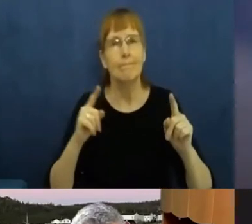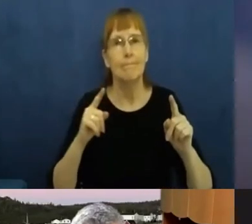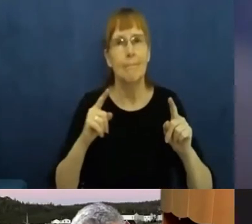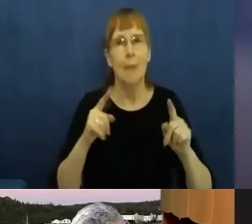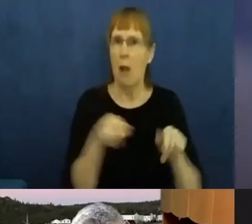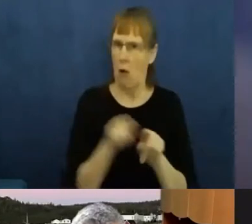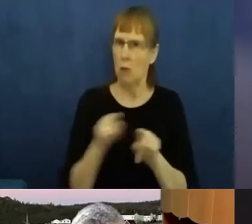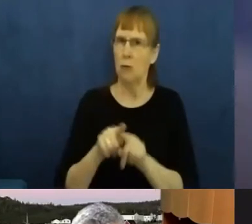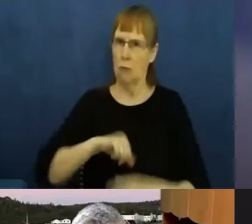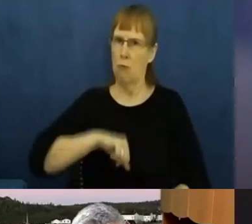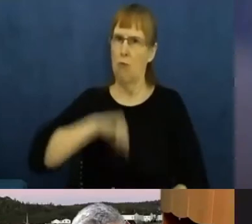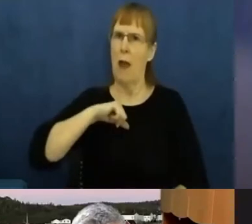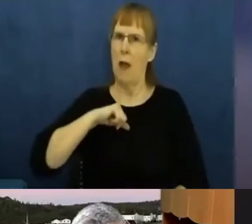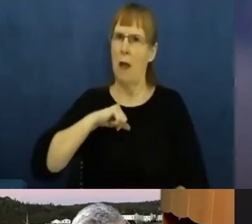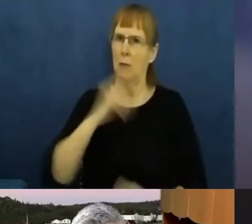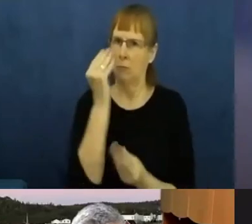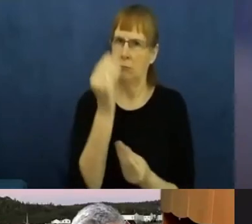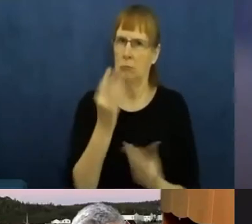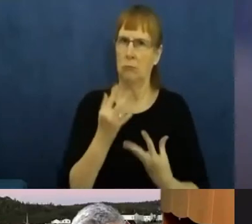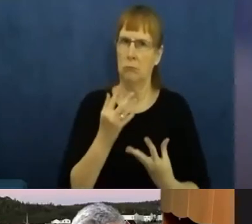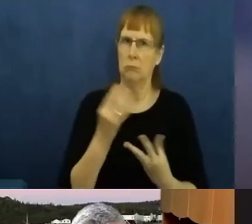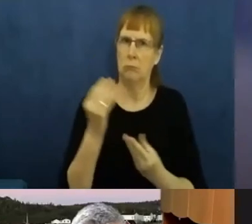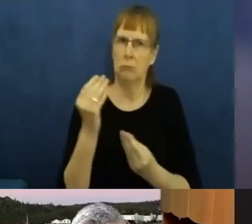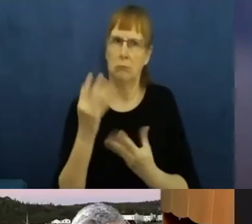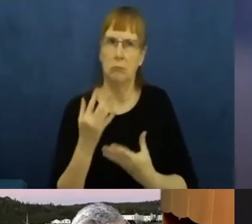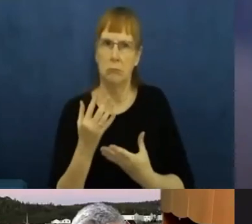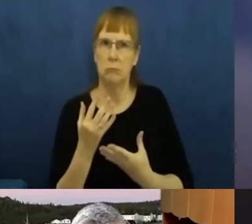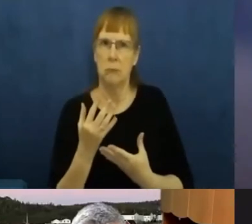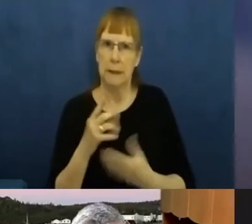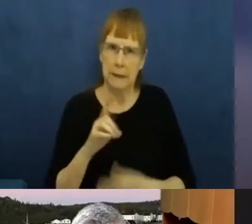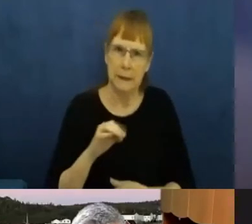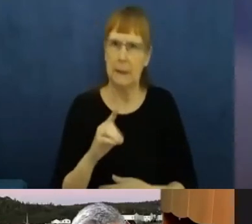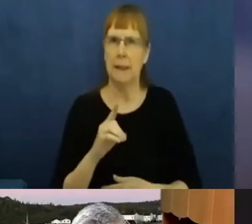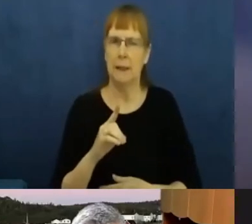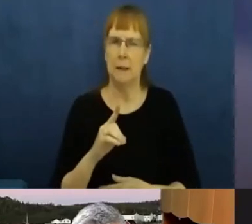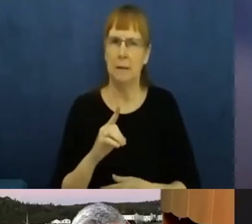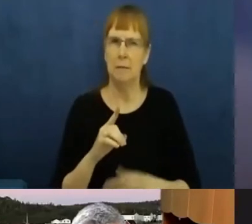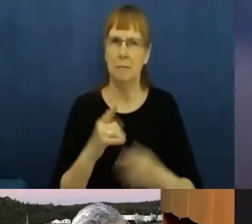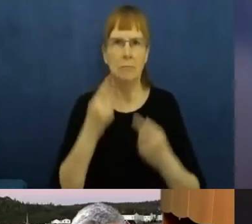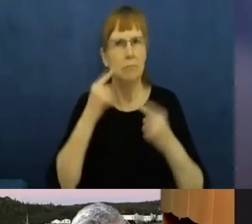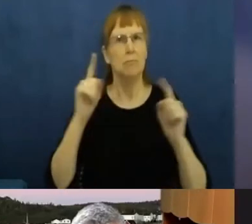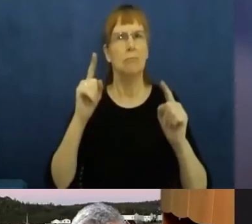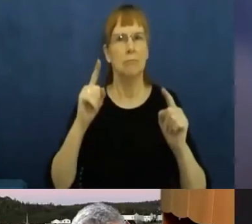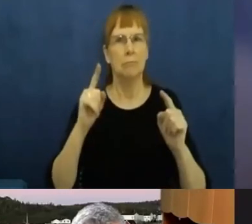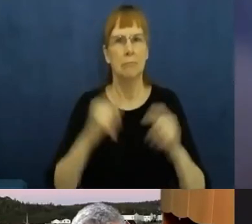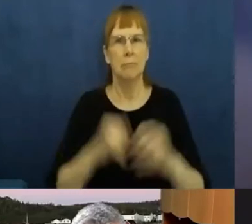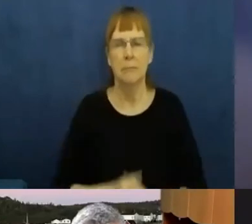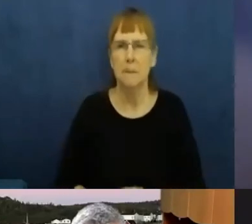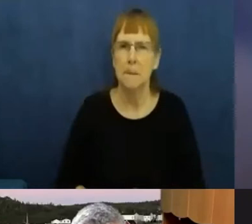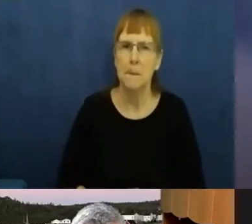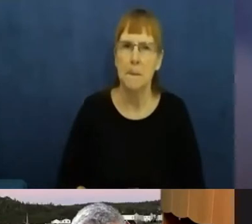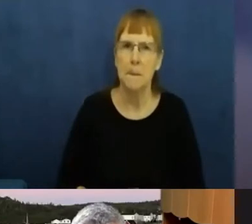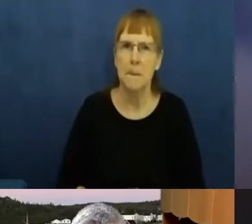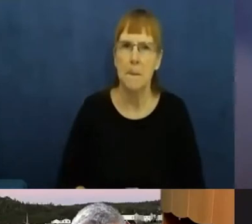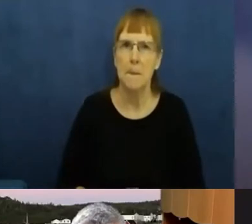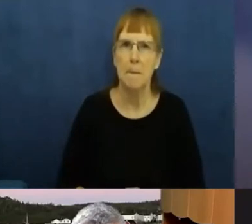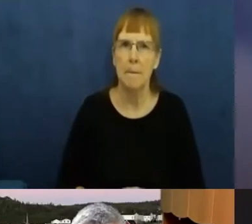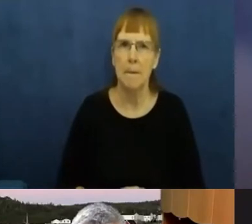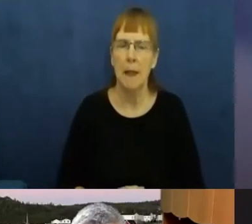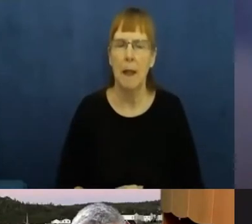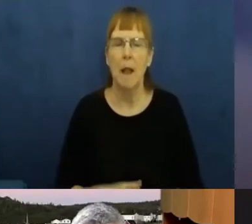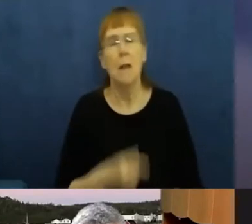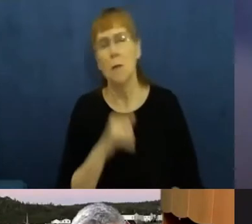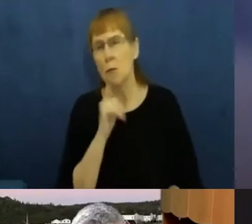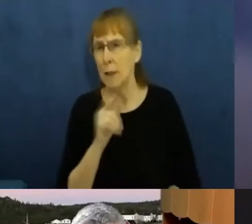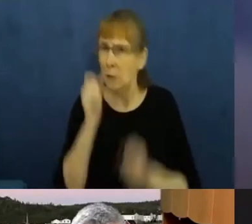proud of what they were able to do. I said that there weren't many surprises. And I think in many